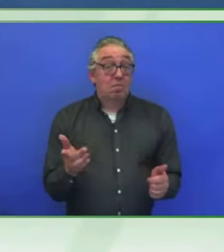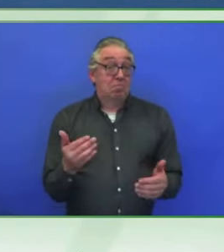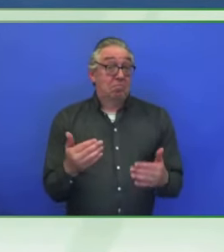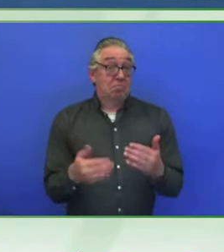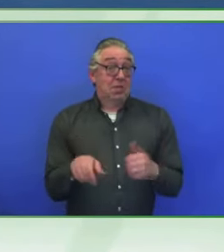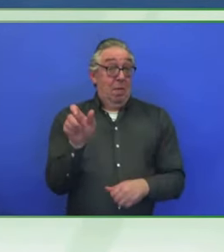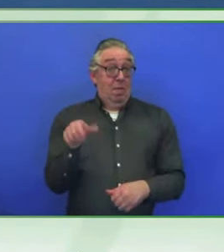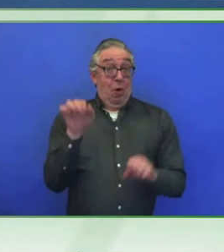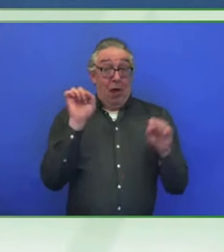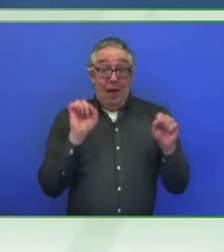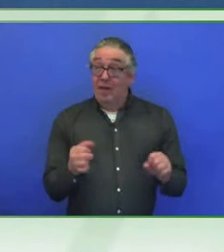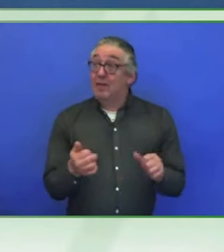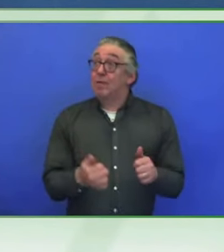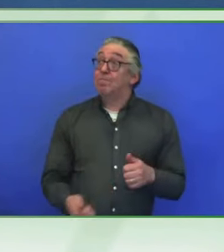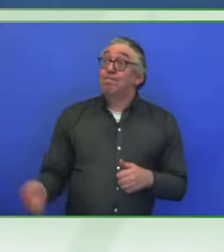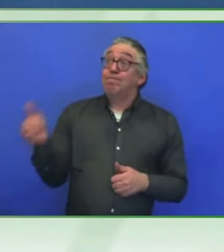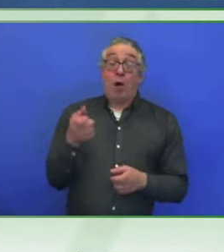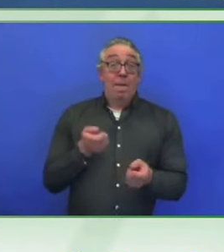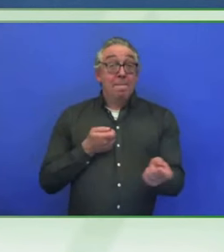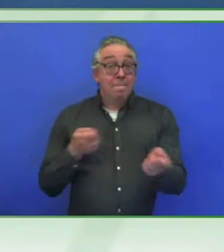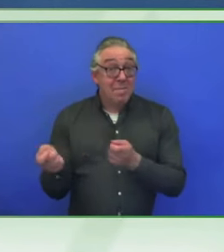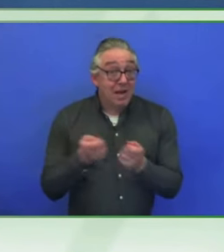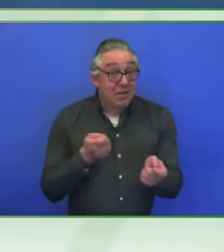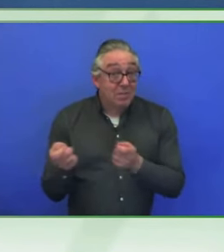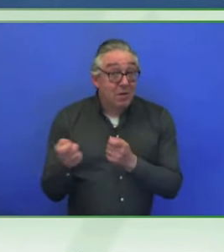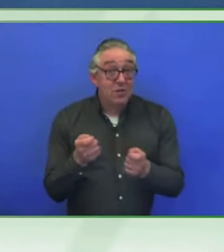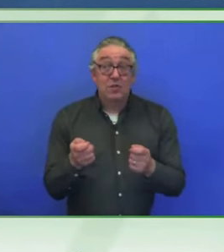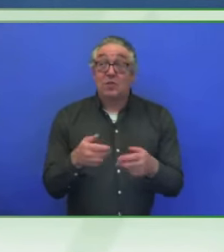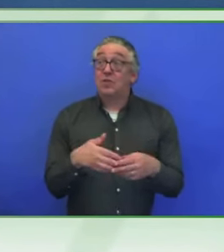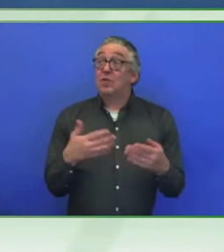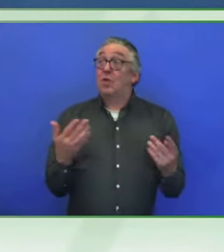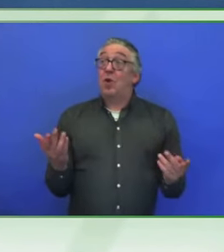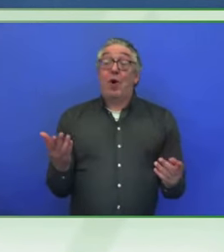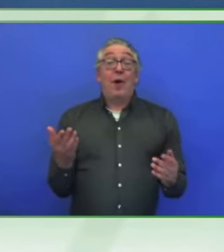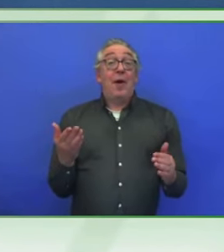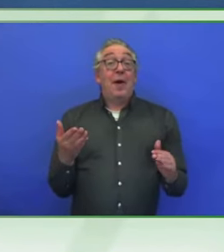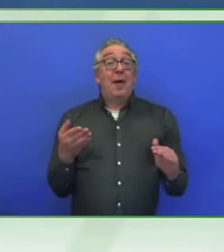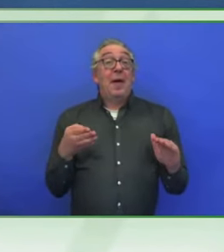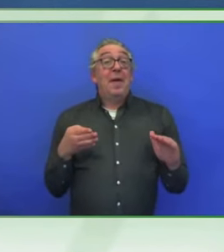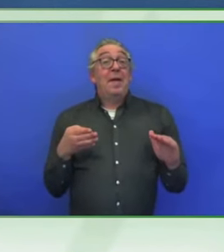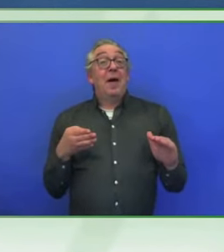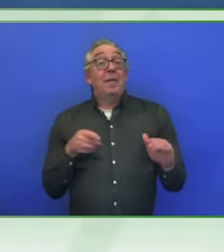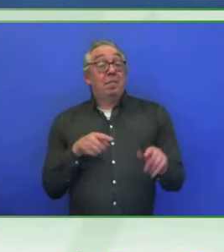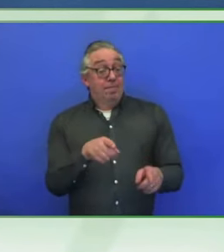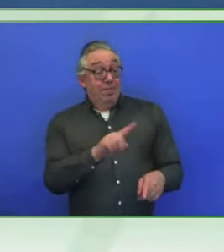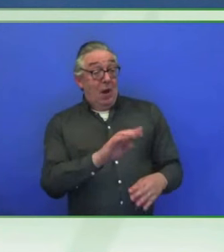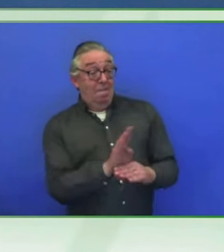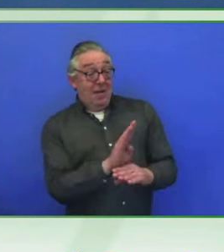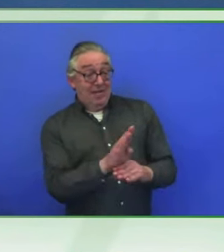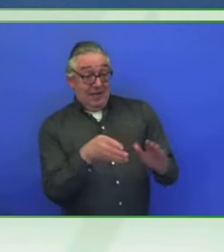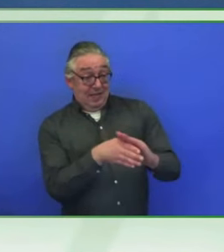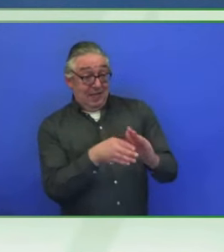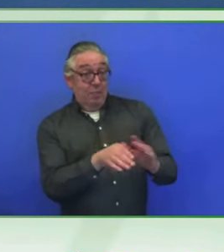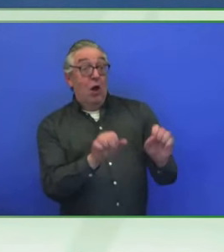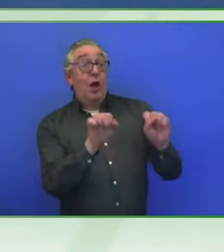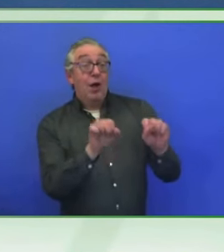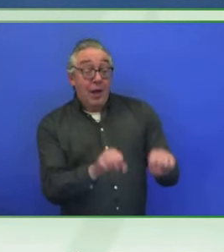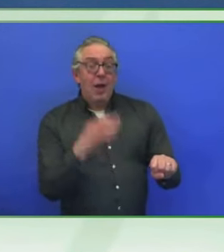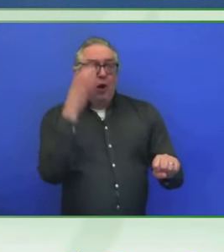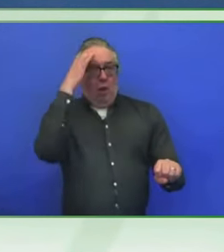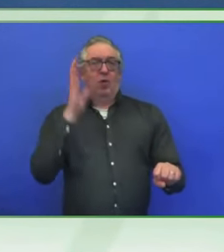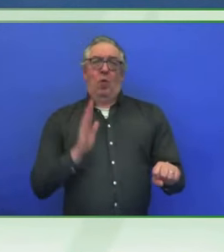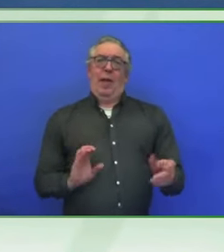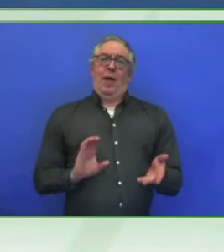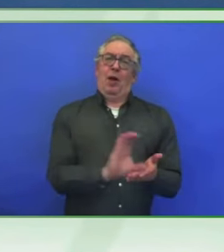or accessibility through different dimensions are in place. So I,